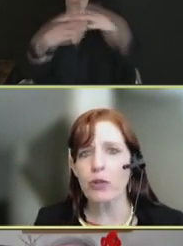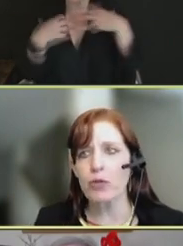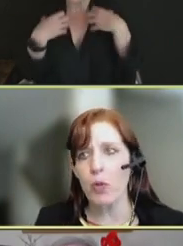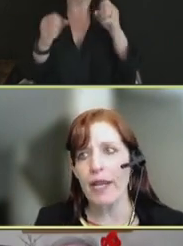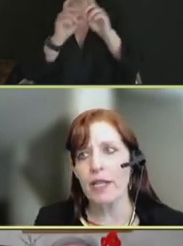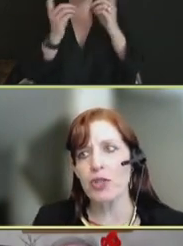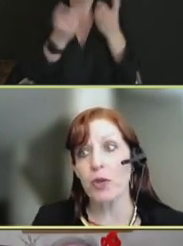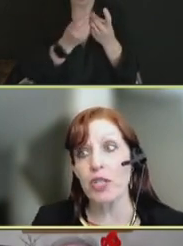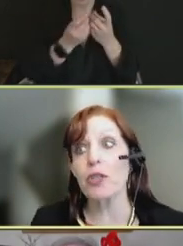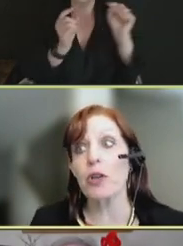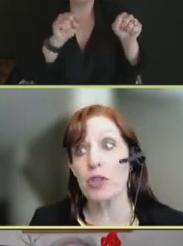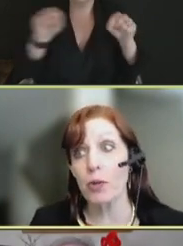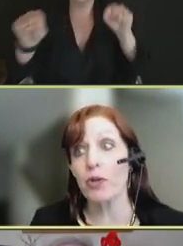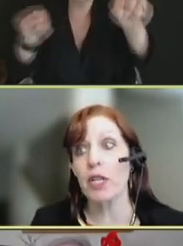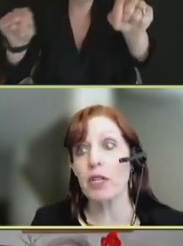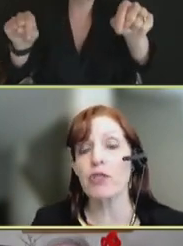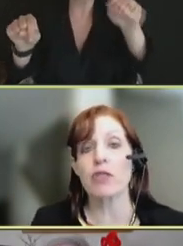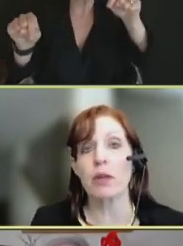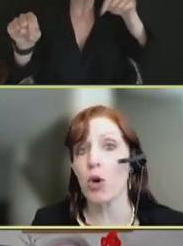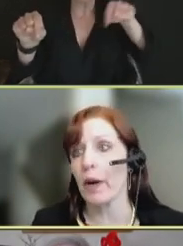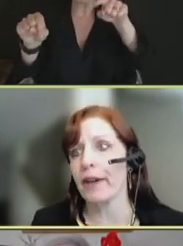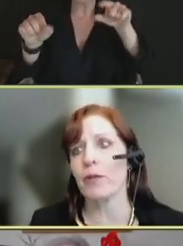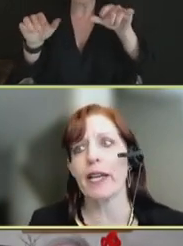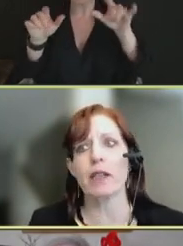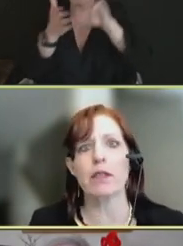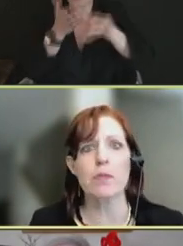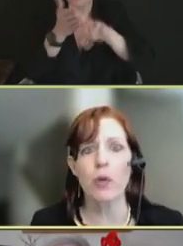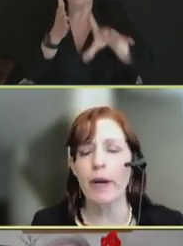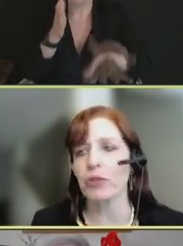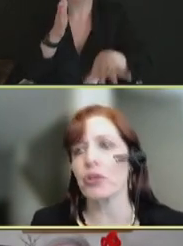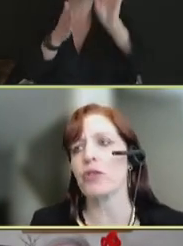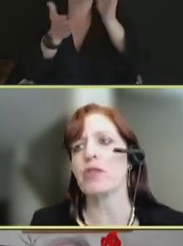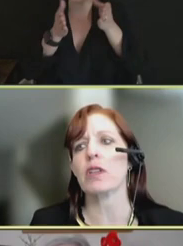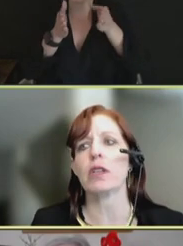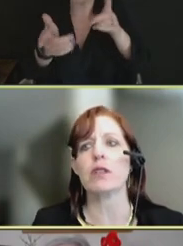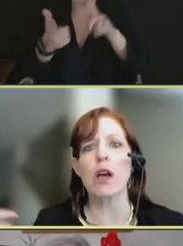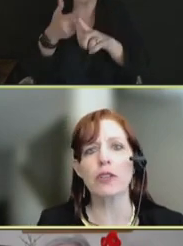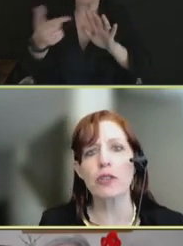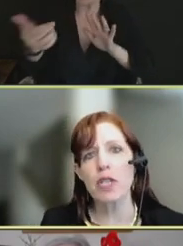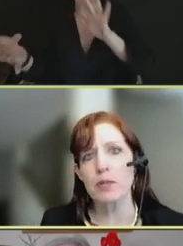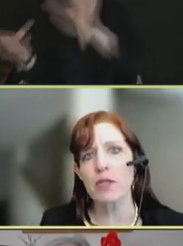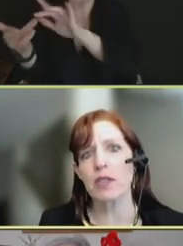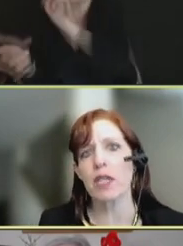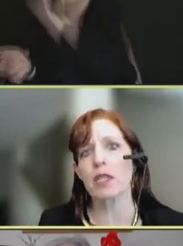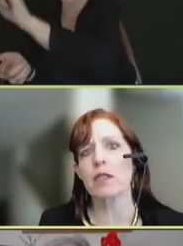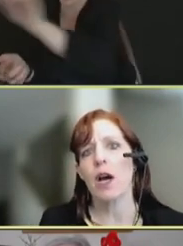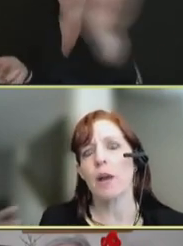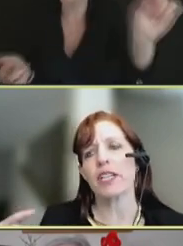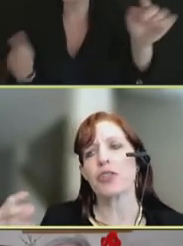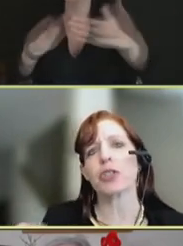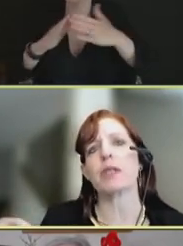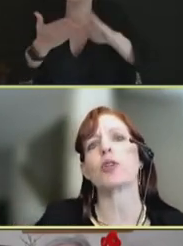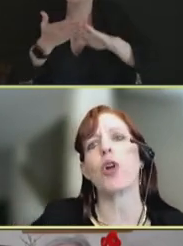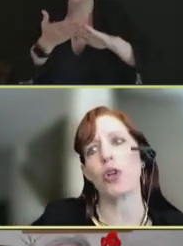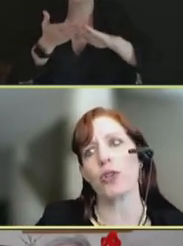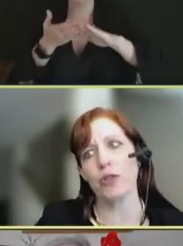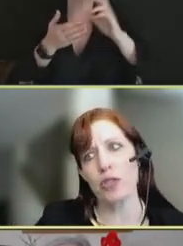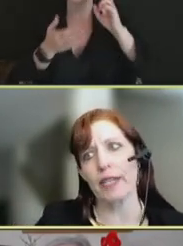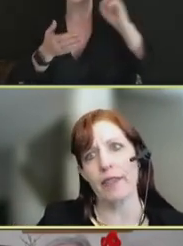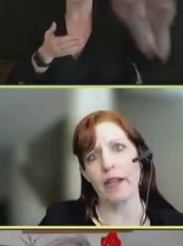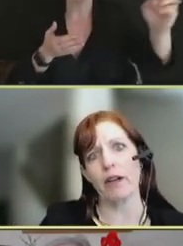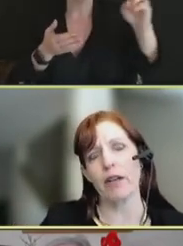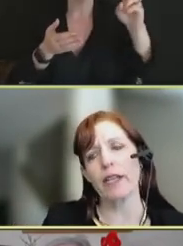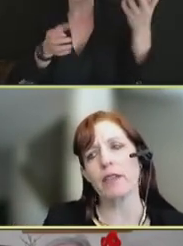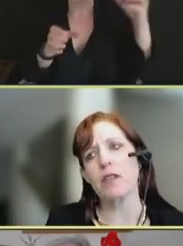found ways to reach those communities using mobile vans, mobile nurses, other types of things, but it took them longer